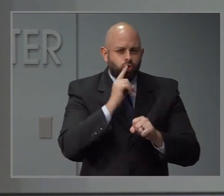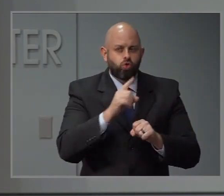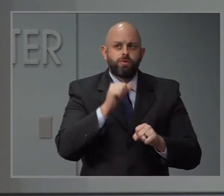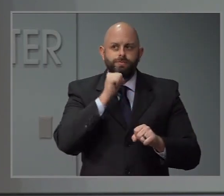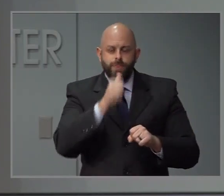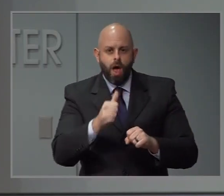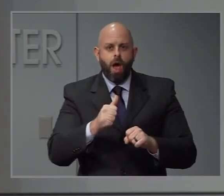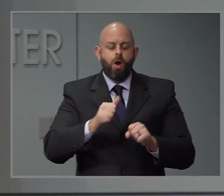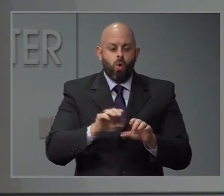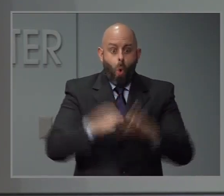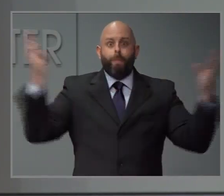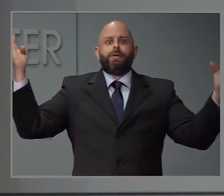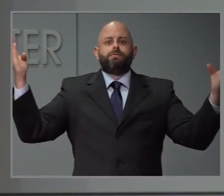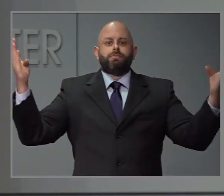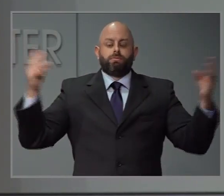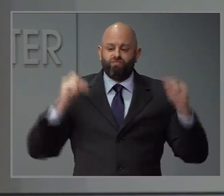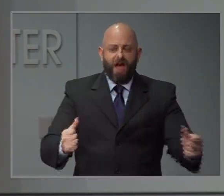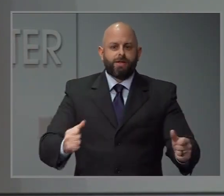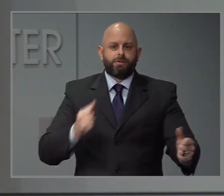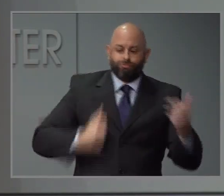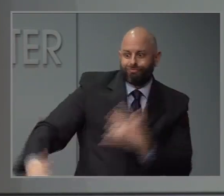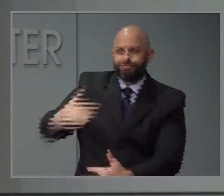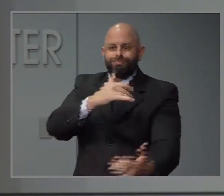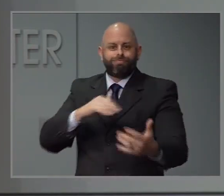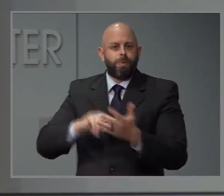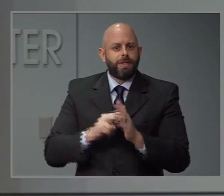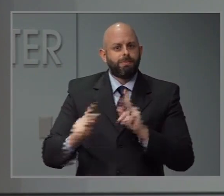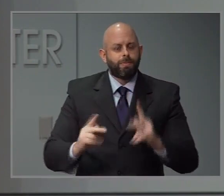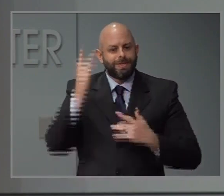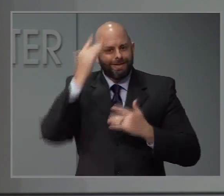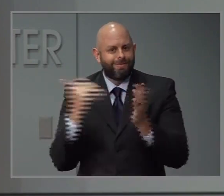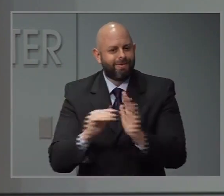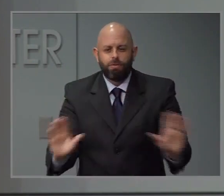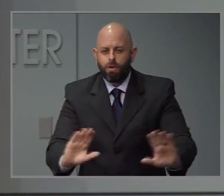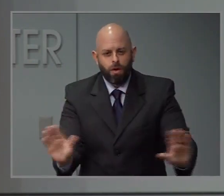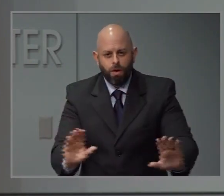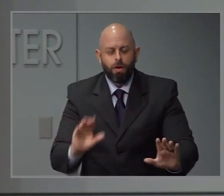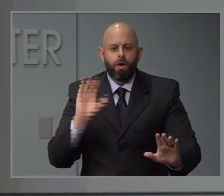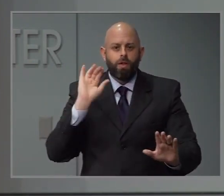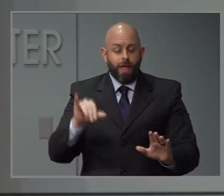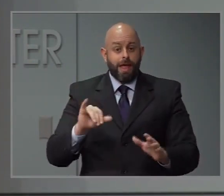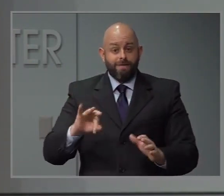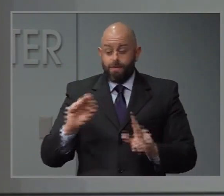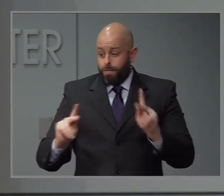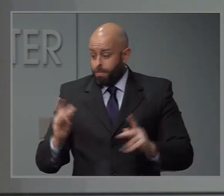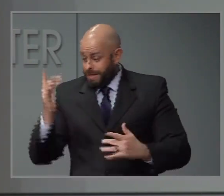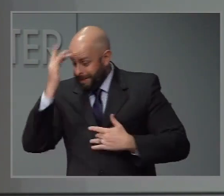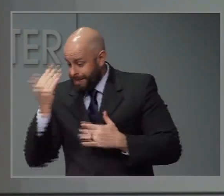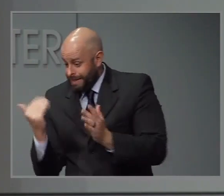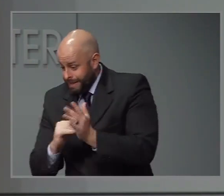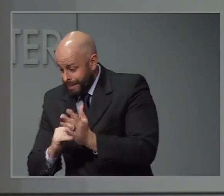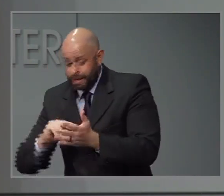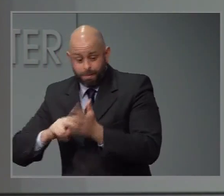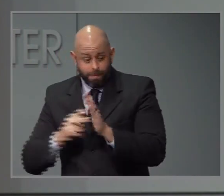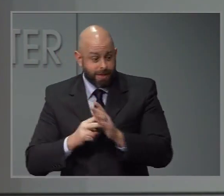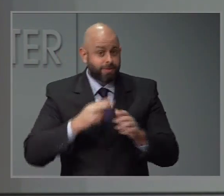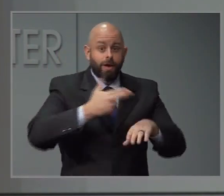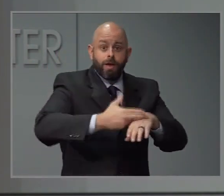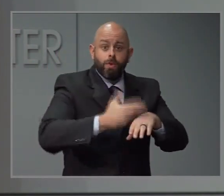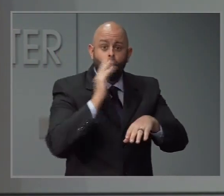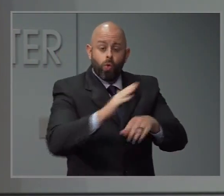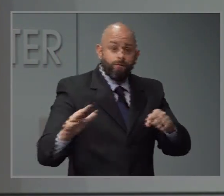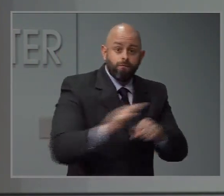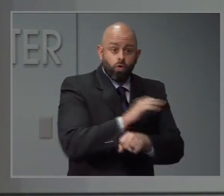accelerating cases and accelerating upwards our hospitalization. We want to make sure that we are we are trending